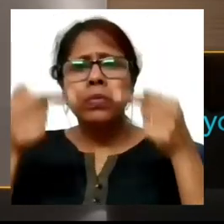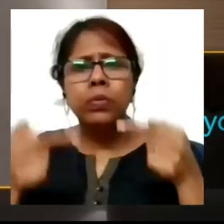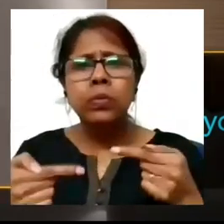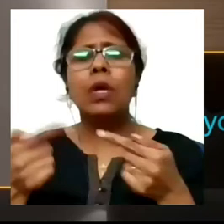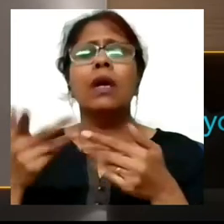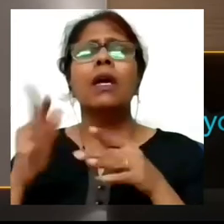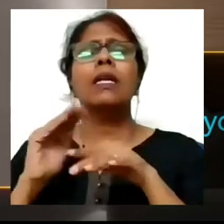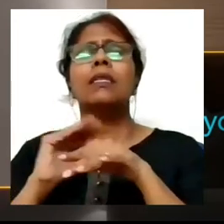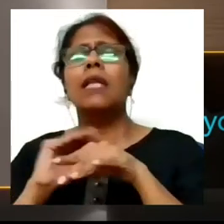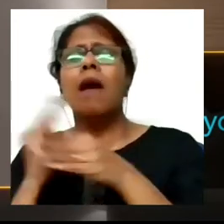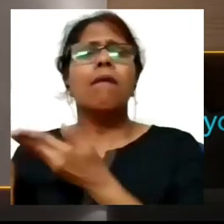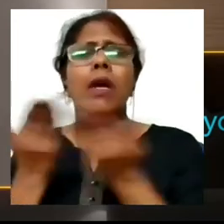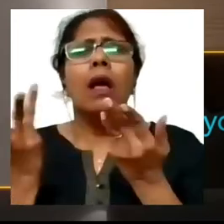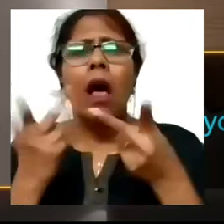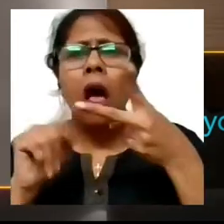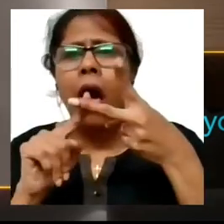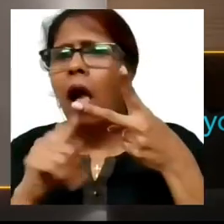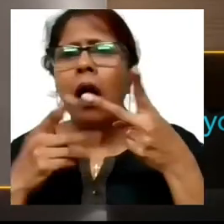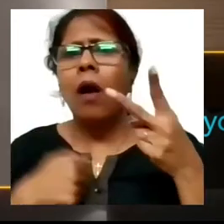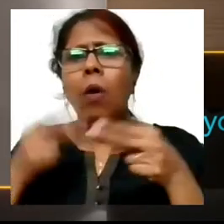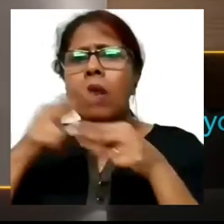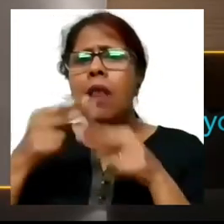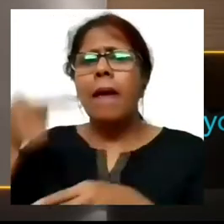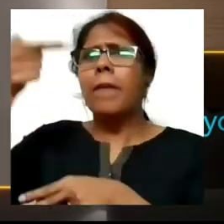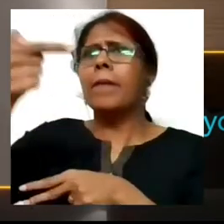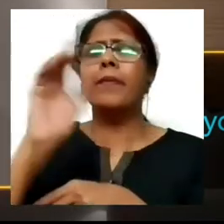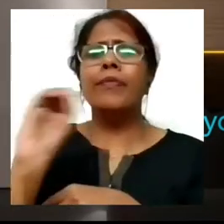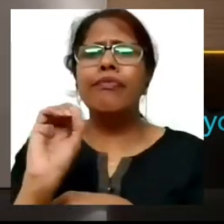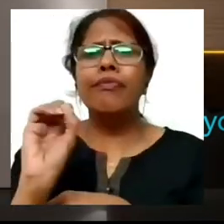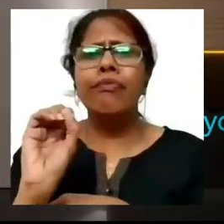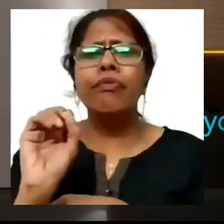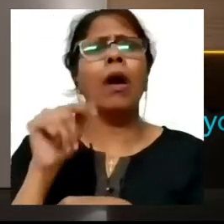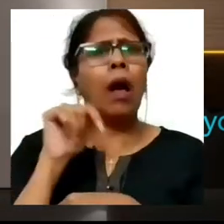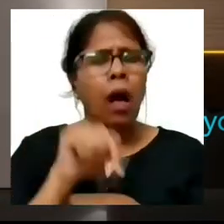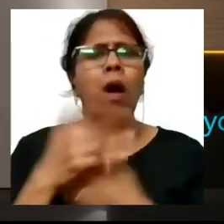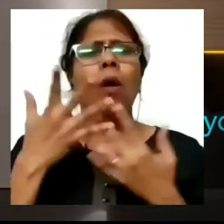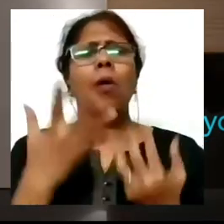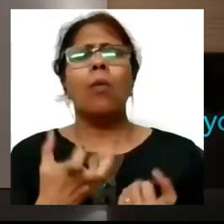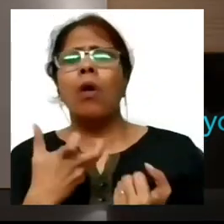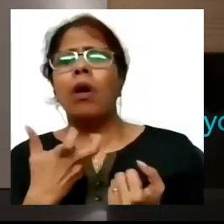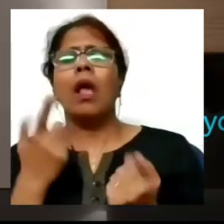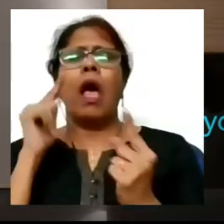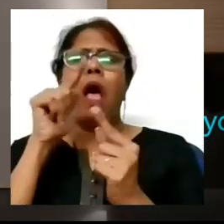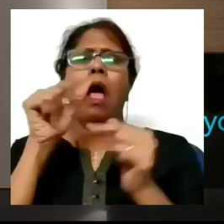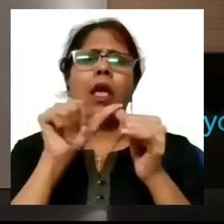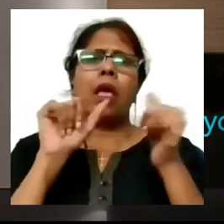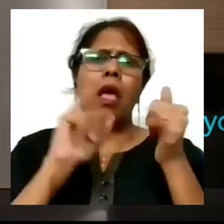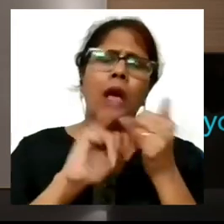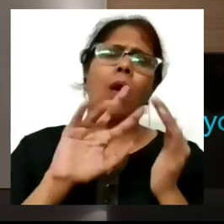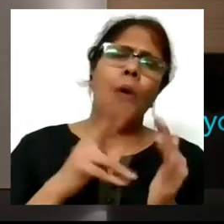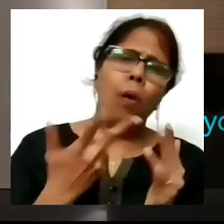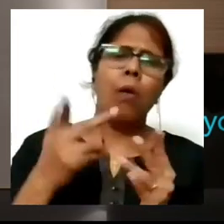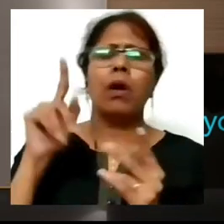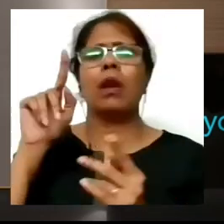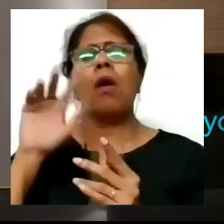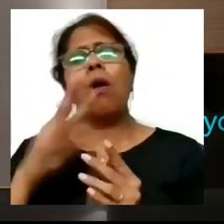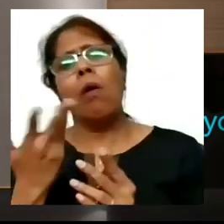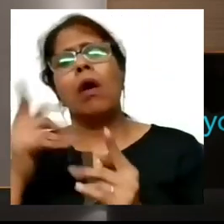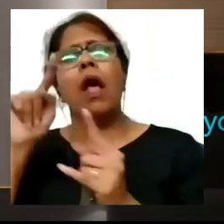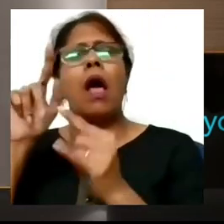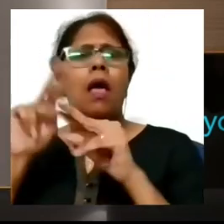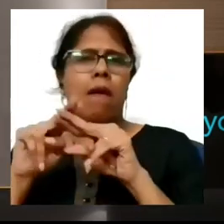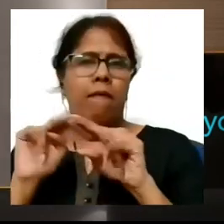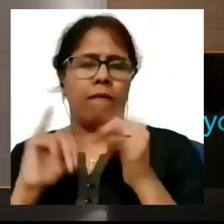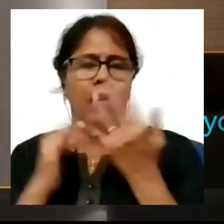had started preparing like I said I sat for either I you know to get into either the IAS or the IFS I realized